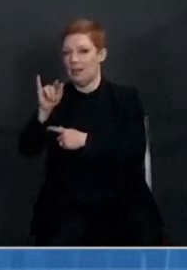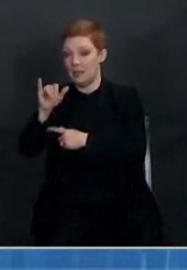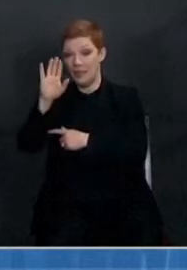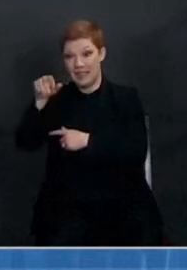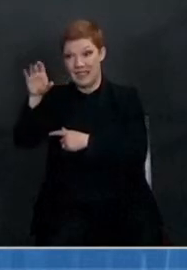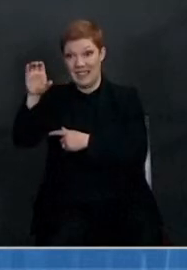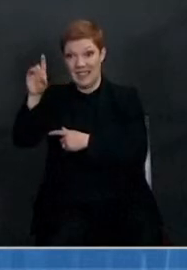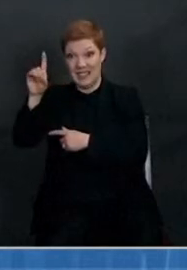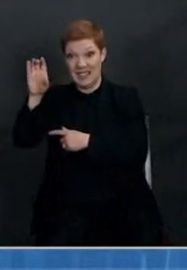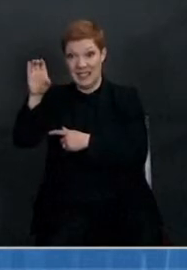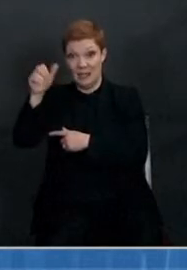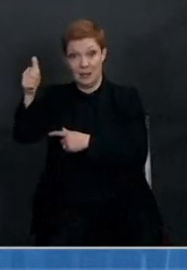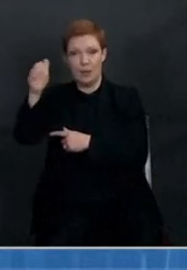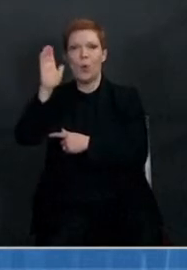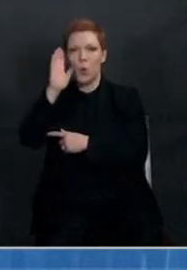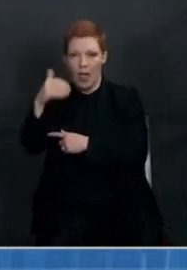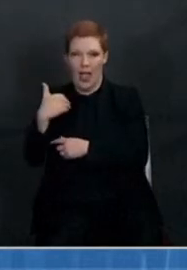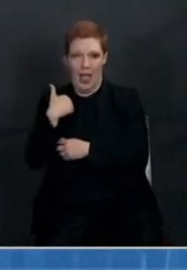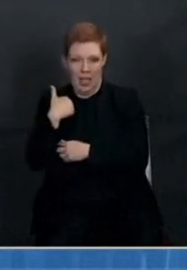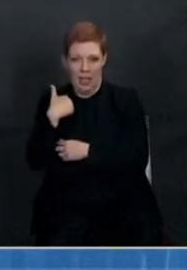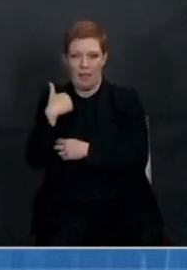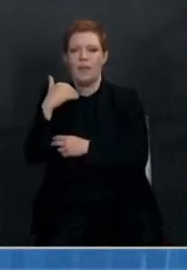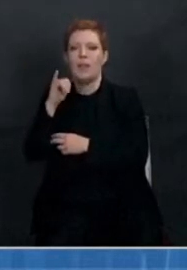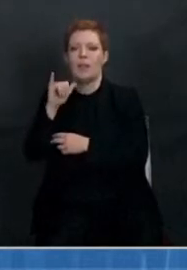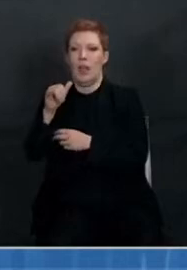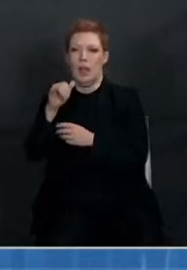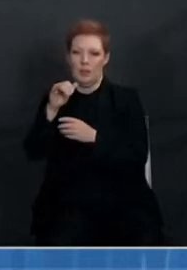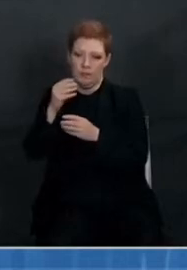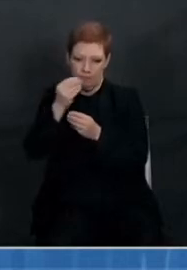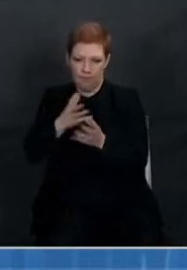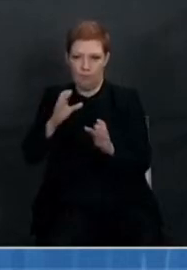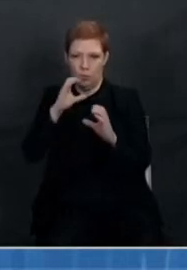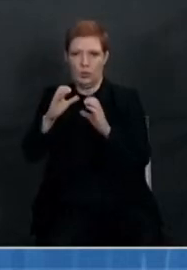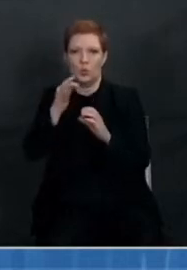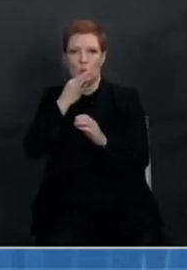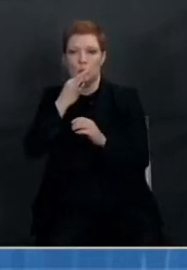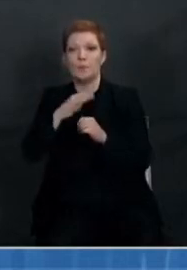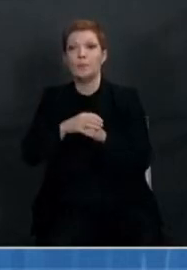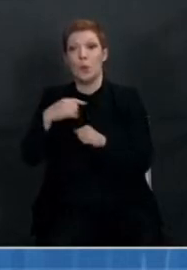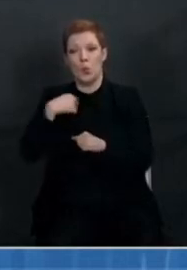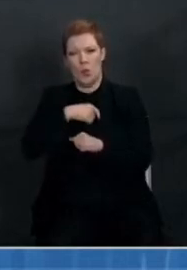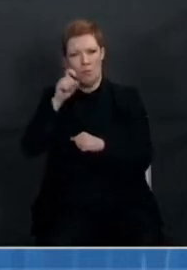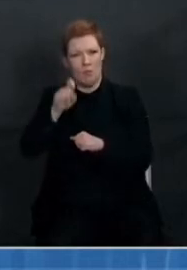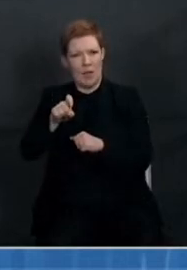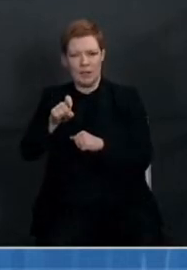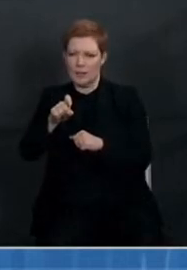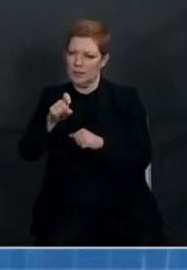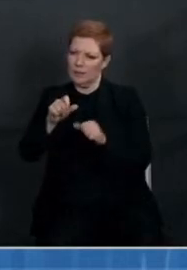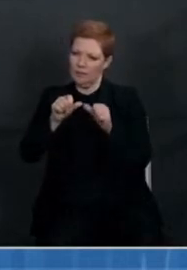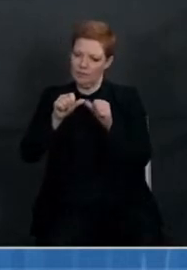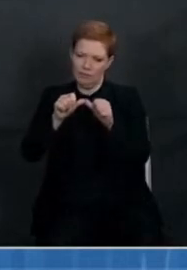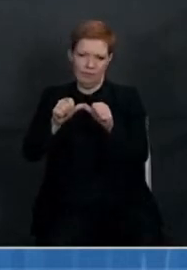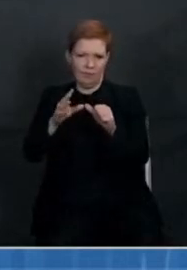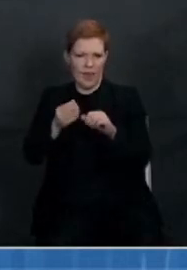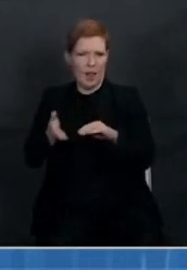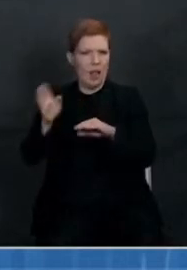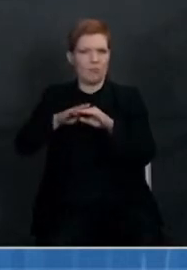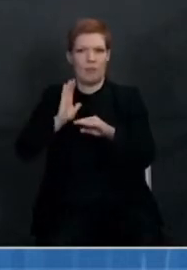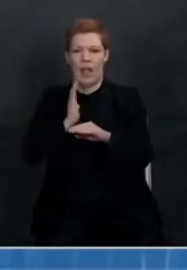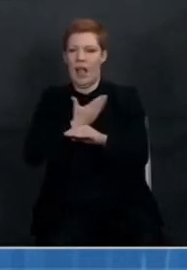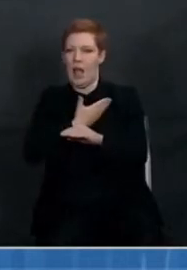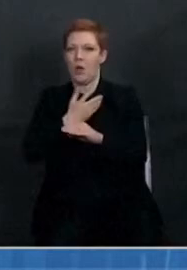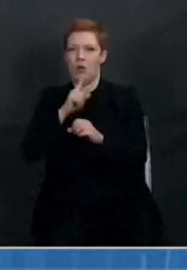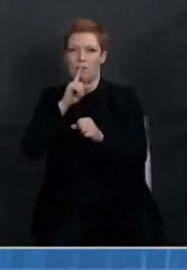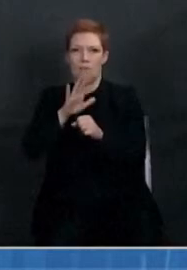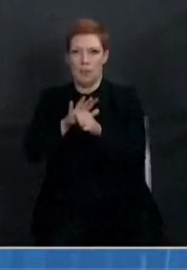and soon. You know, we have to just double down on our commitment in terms of following and leading